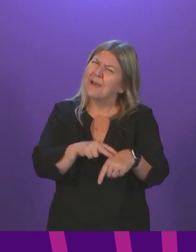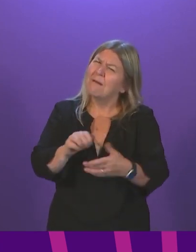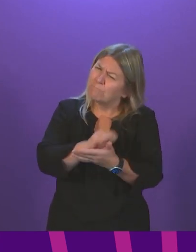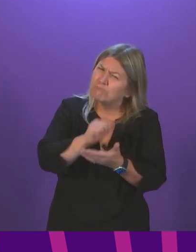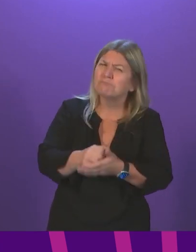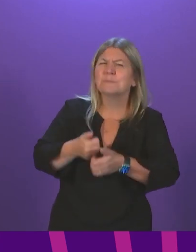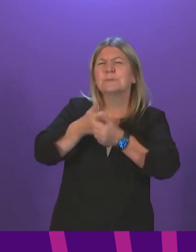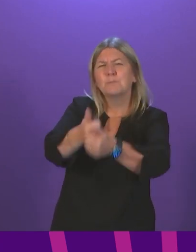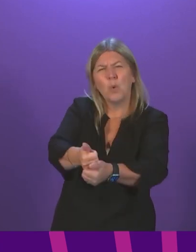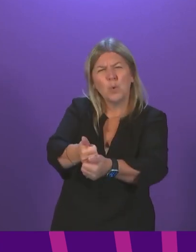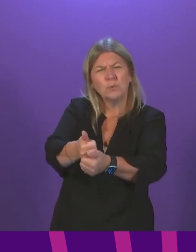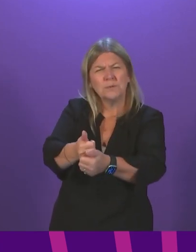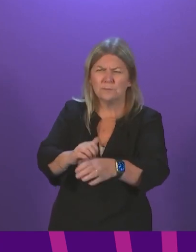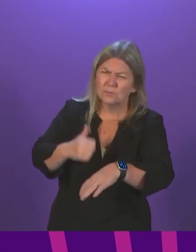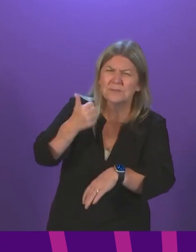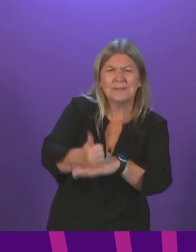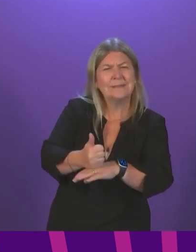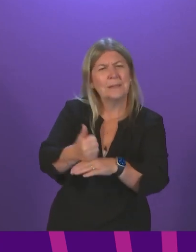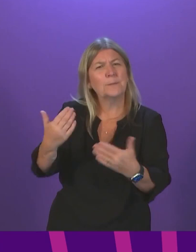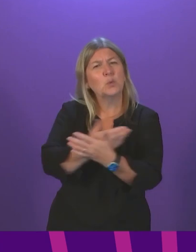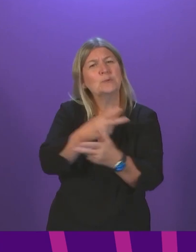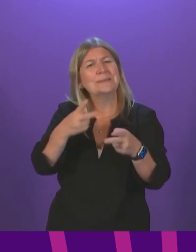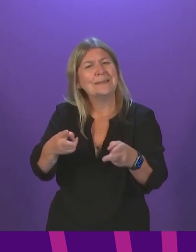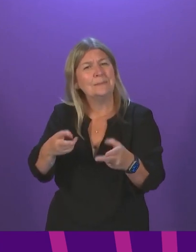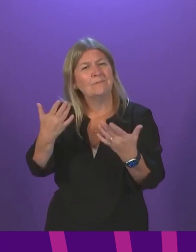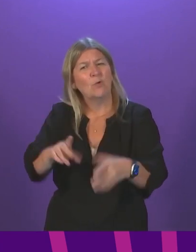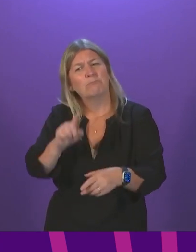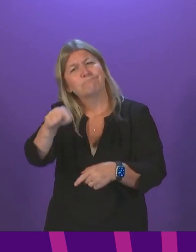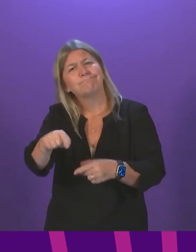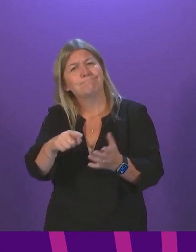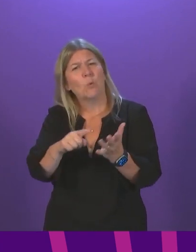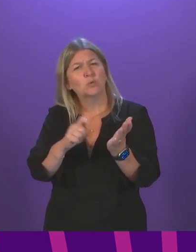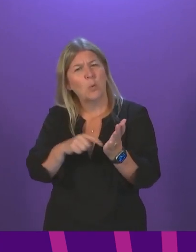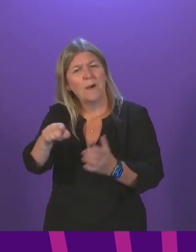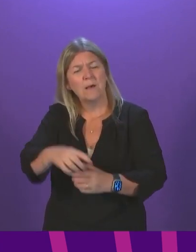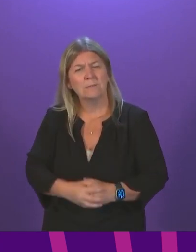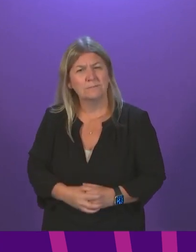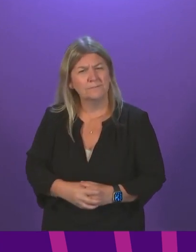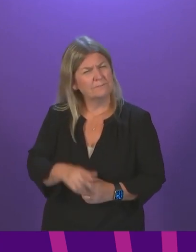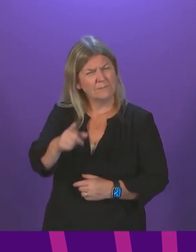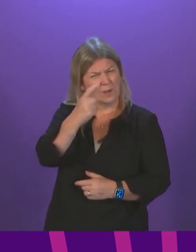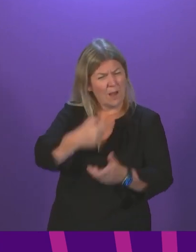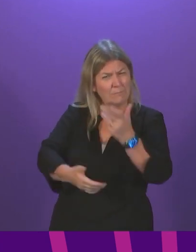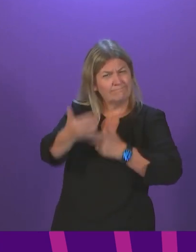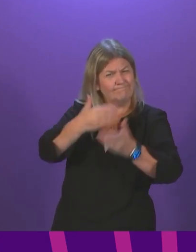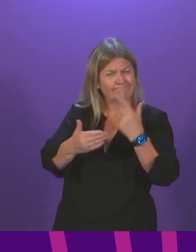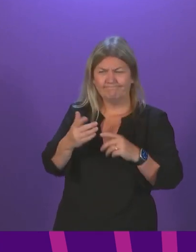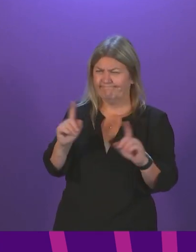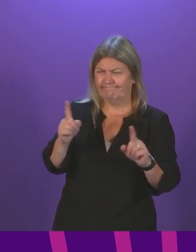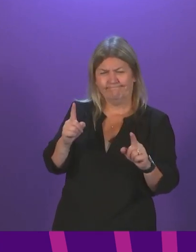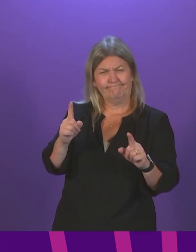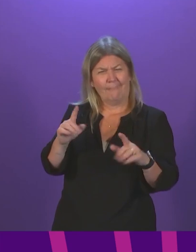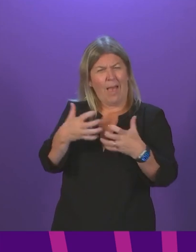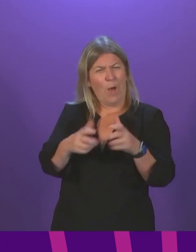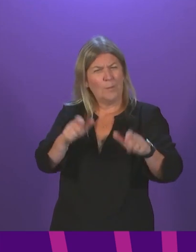to implement the scheme. Can the First Minister provide an update as to the work being conducted to prepare detailed guidance on how to